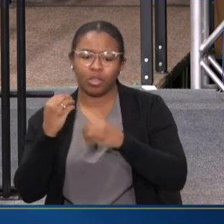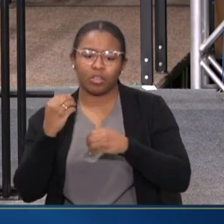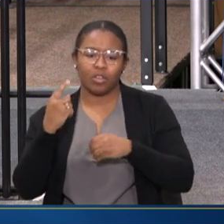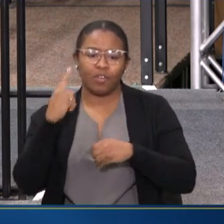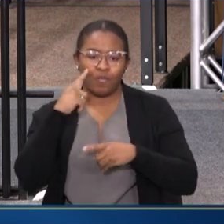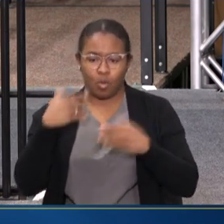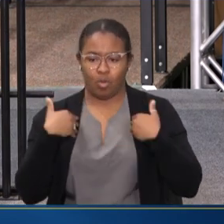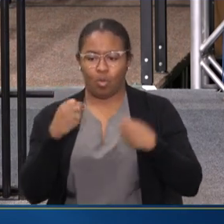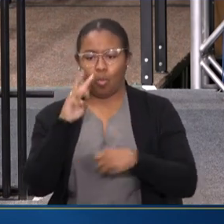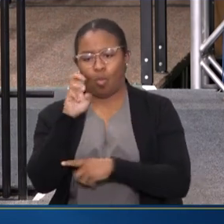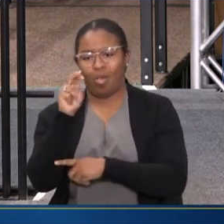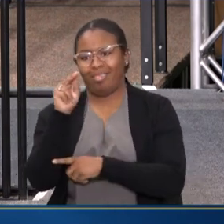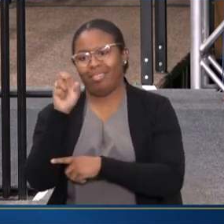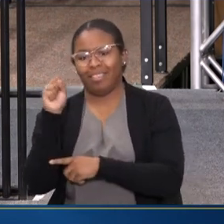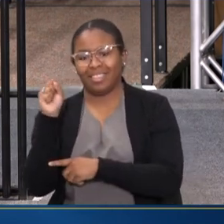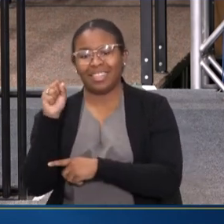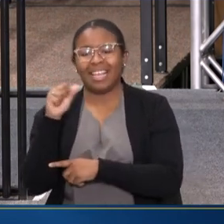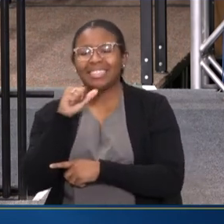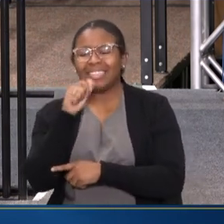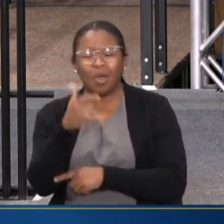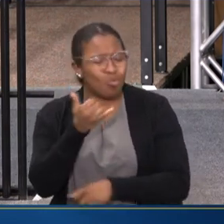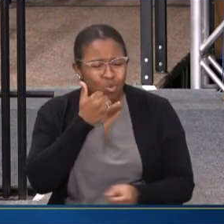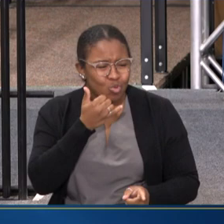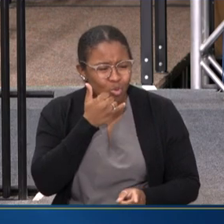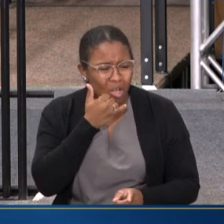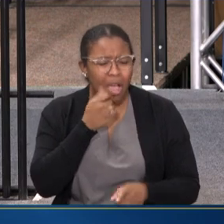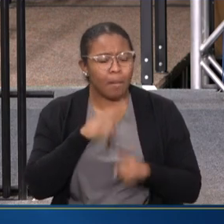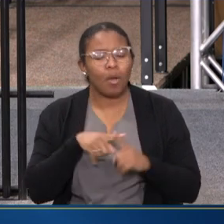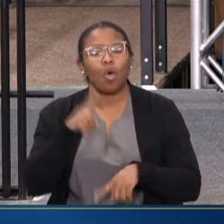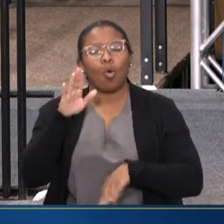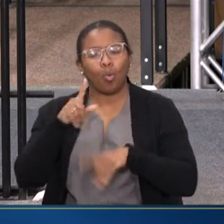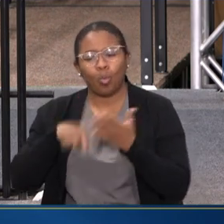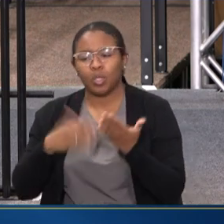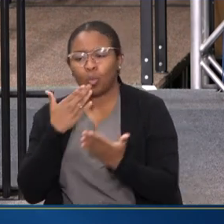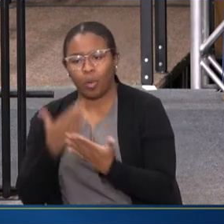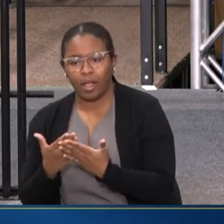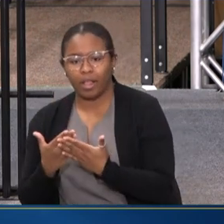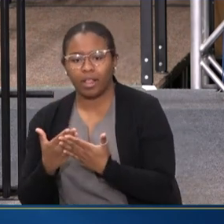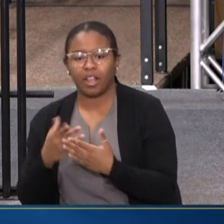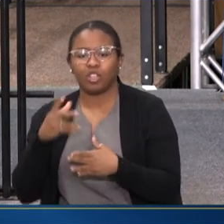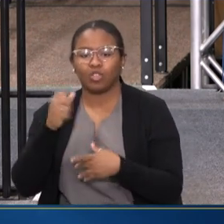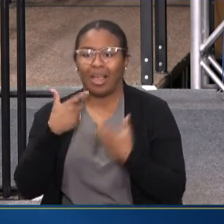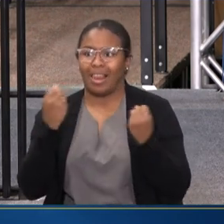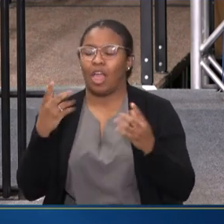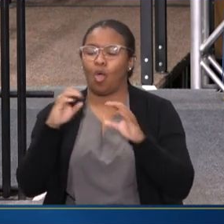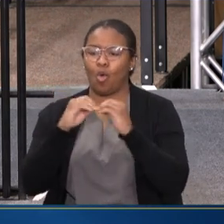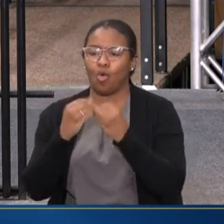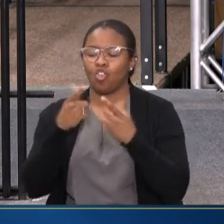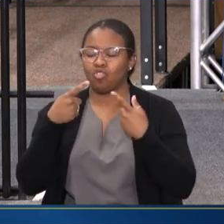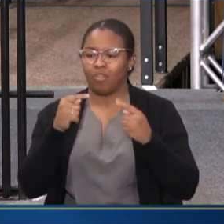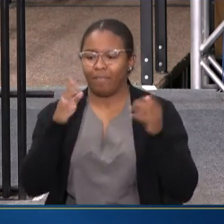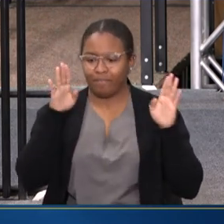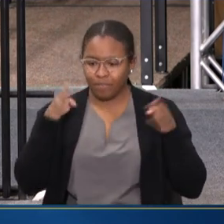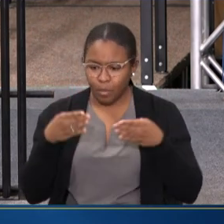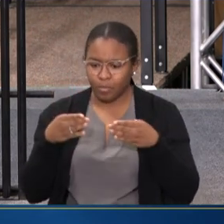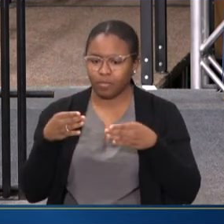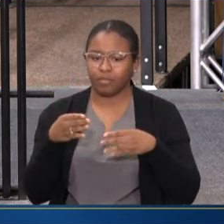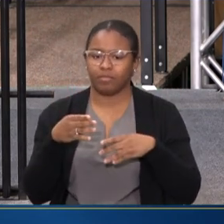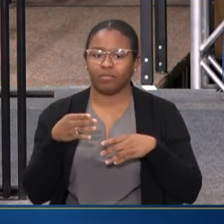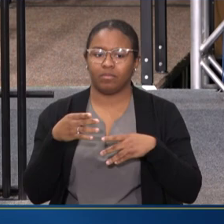WELLNESS AND SAYING, NOT WHAT'S WRONG, BUT WHAT'S WELL. AND WE KNOW THAT THERE'S A LOT OF ORGANIZATIONS THAT ARE REALLY TRYING TO